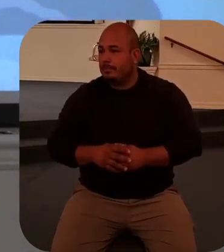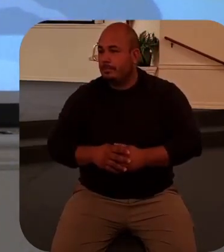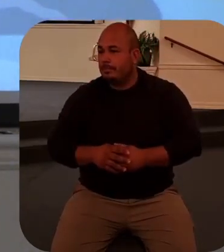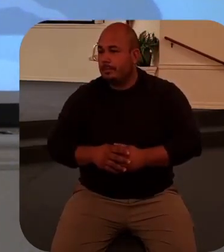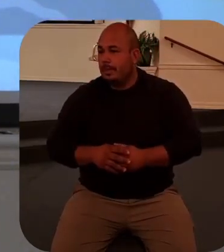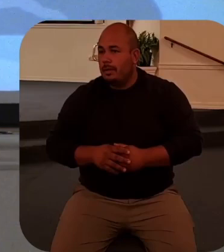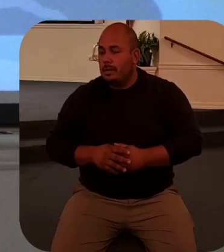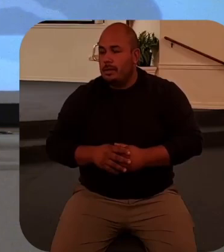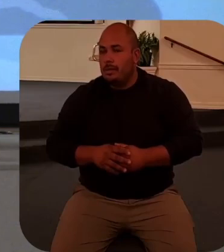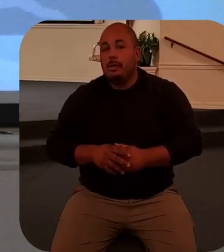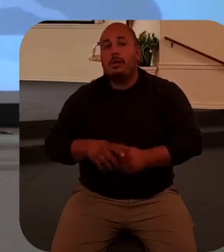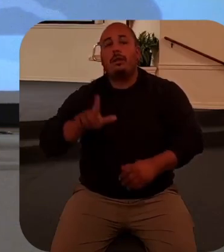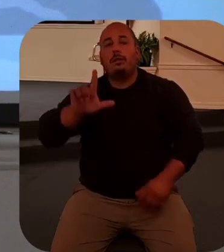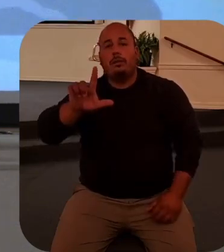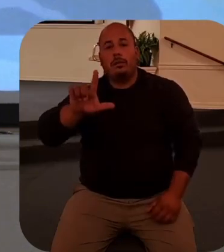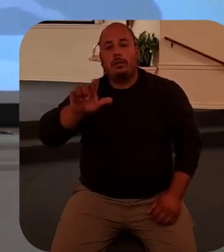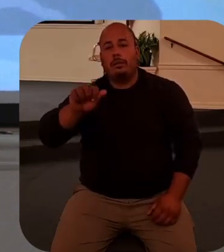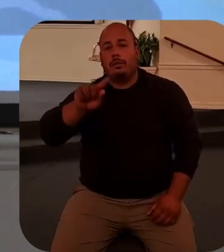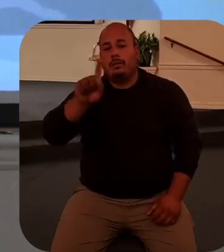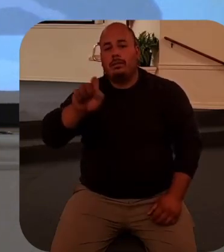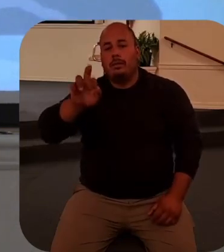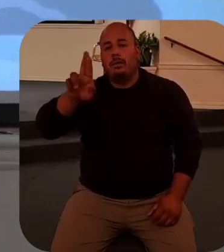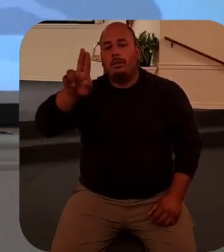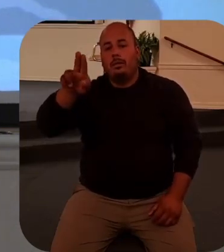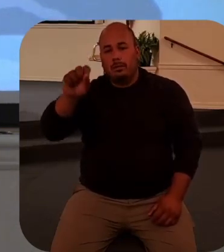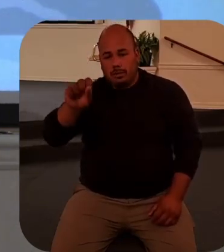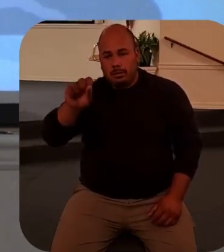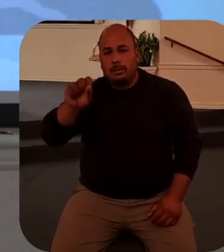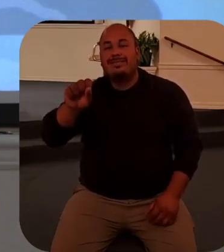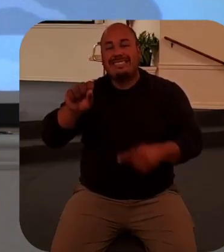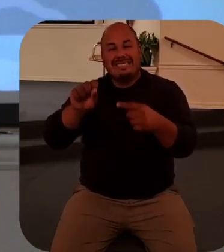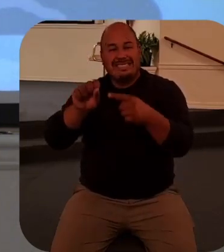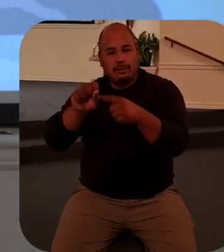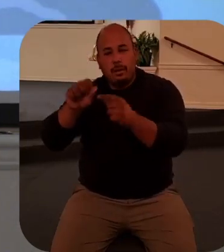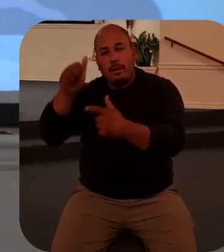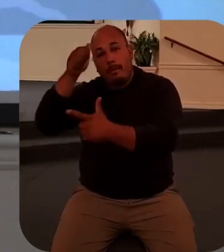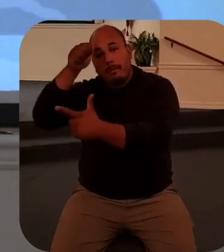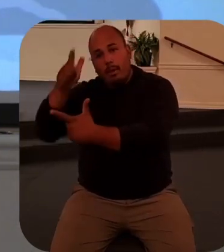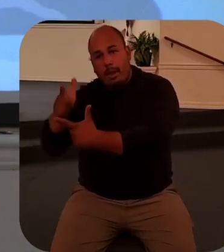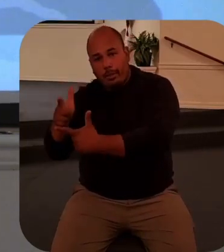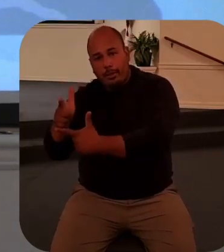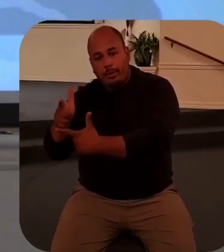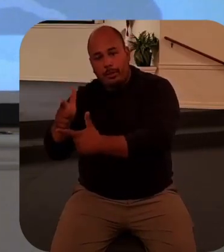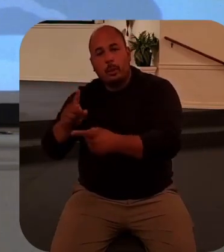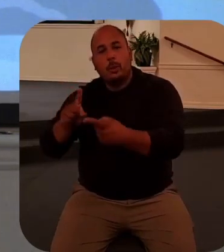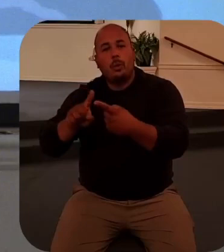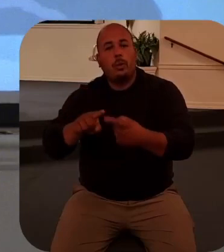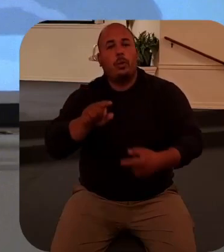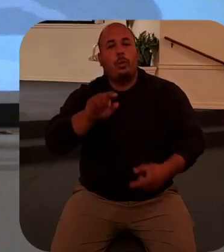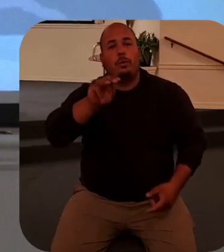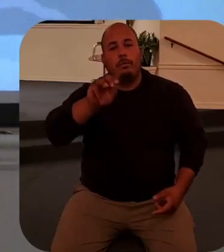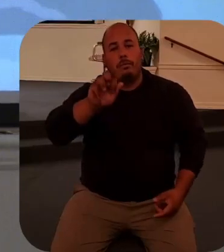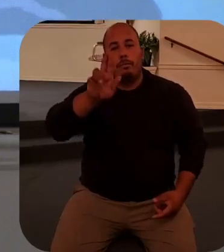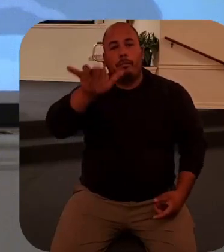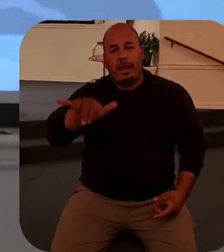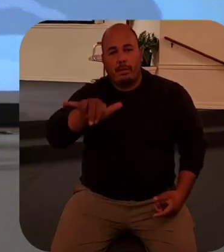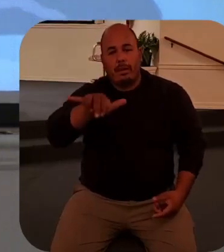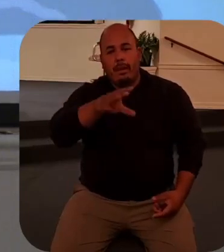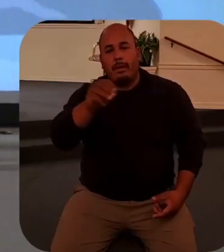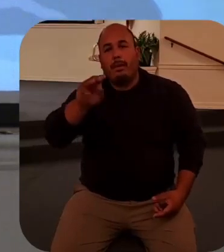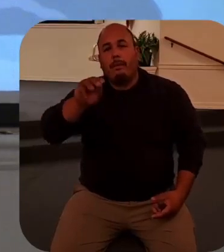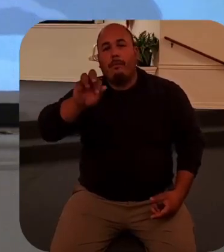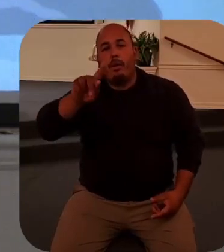series. Lazarus, of course, was the brother of Mary and Martha, and last week we considered the